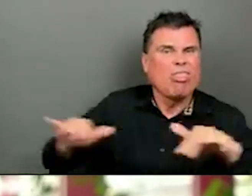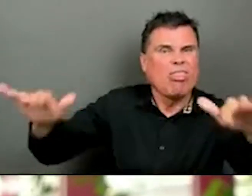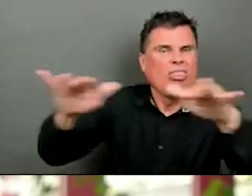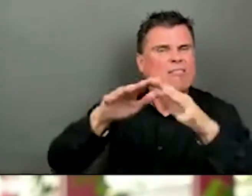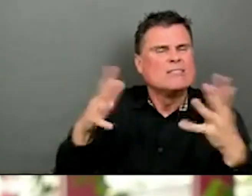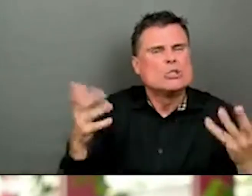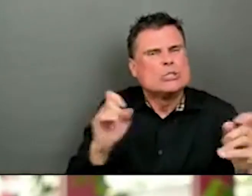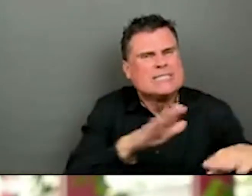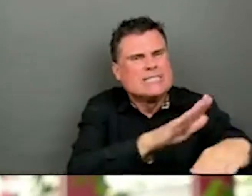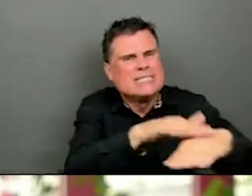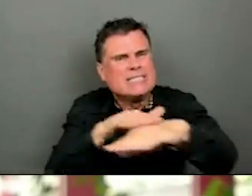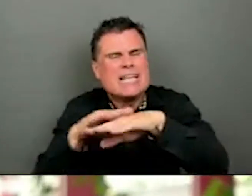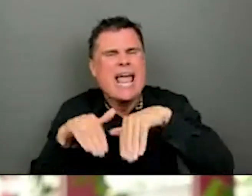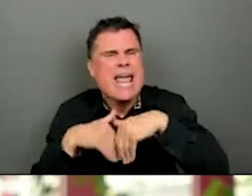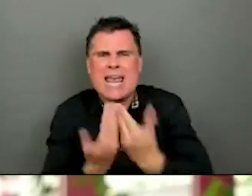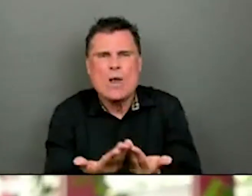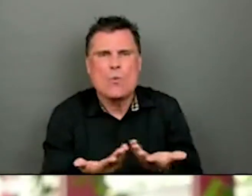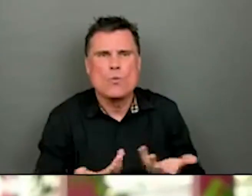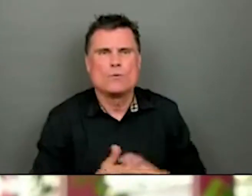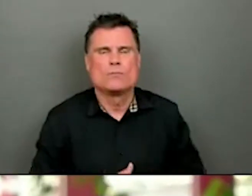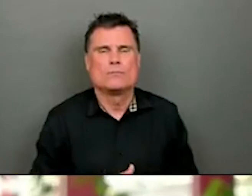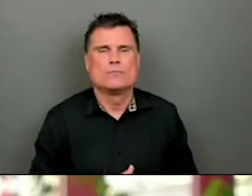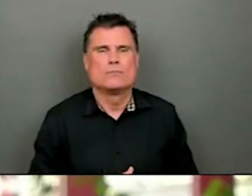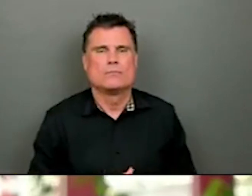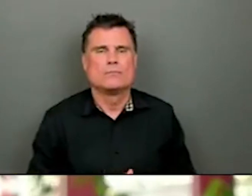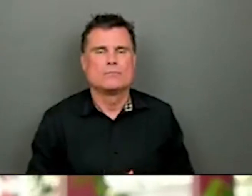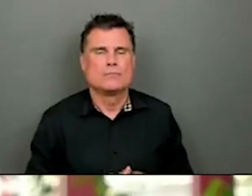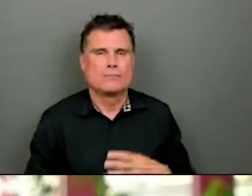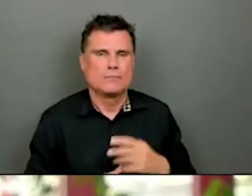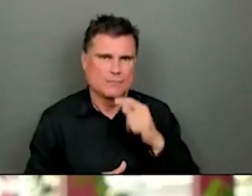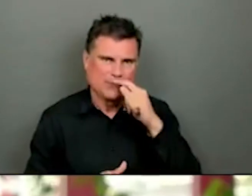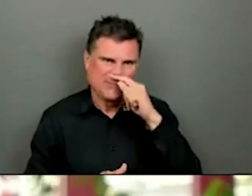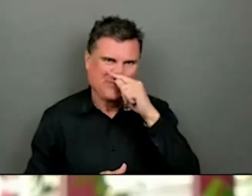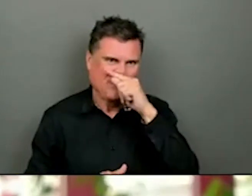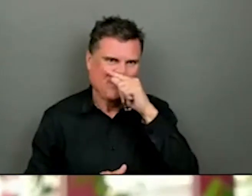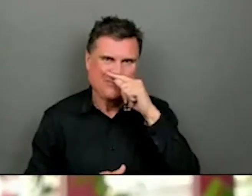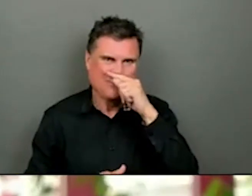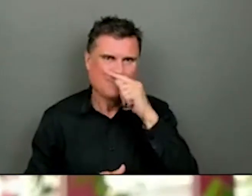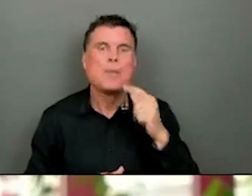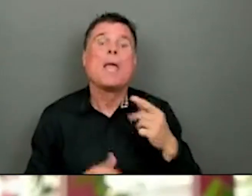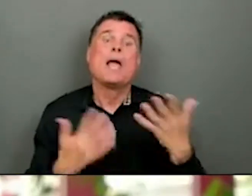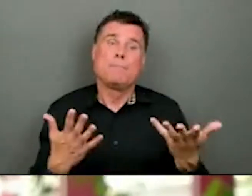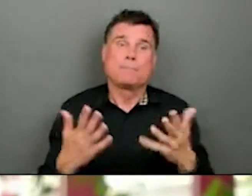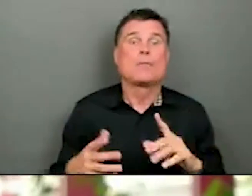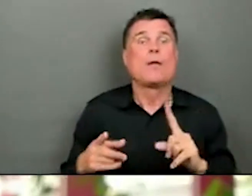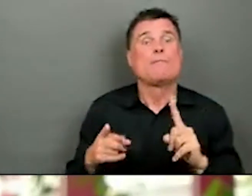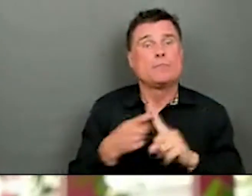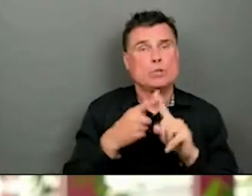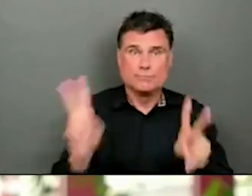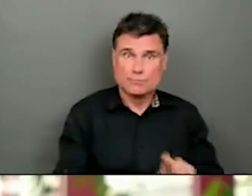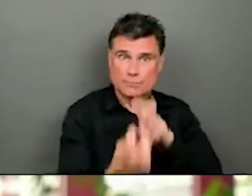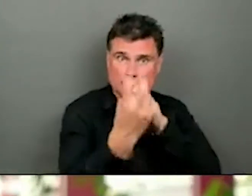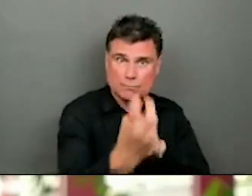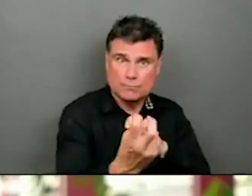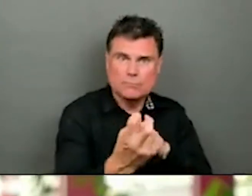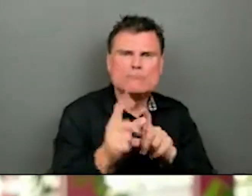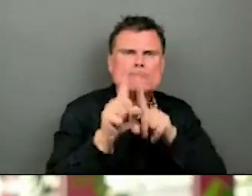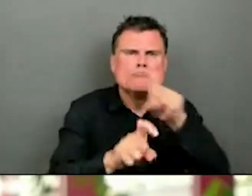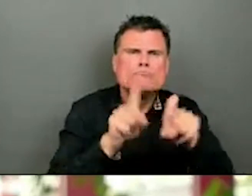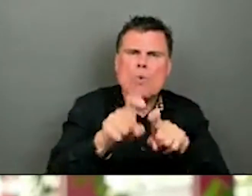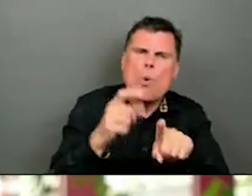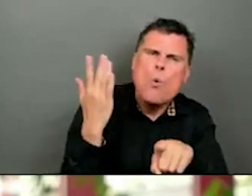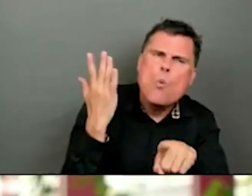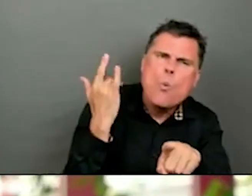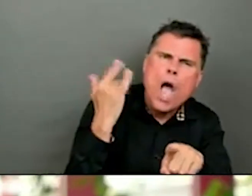So I think it's really important to try and understand why people have concerns, and as you say, it could be they're afraid of the